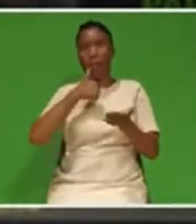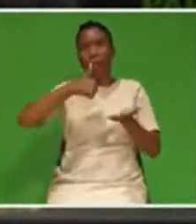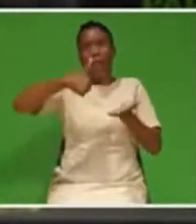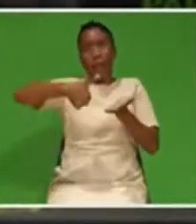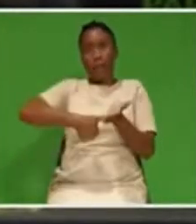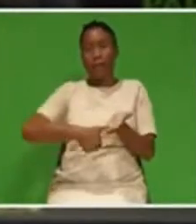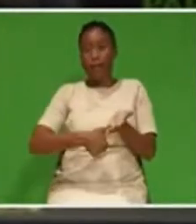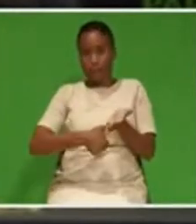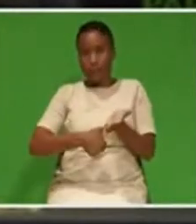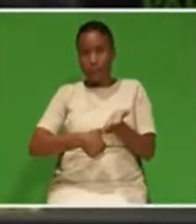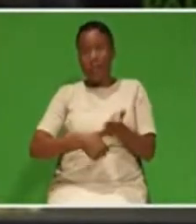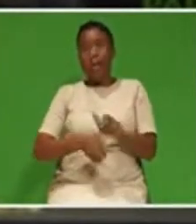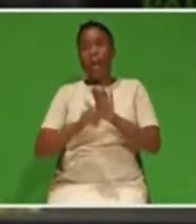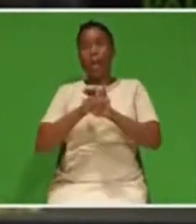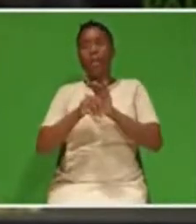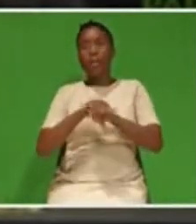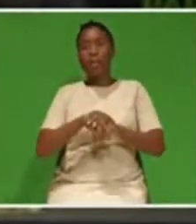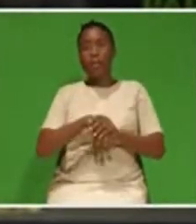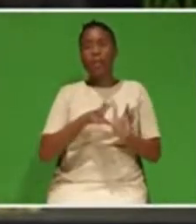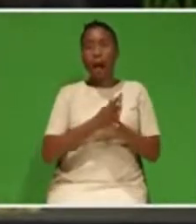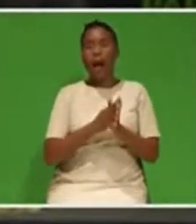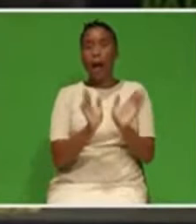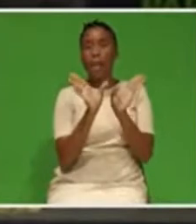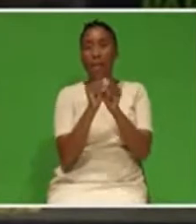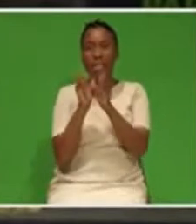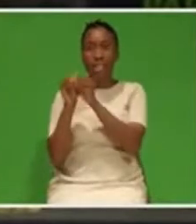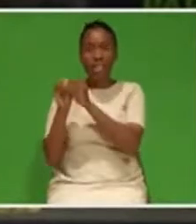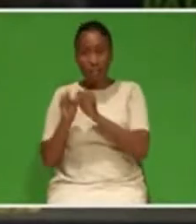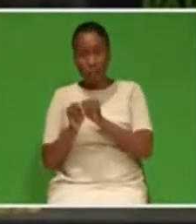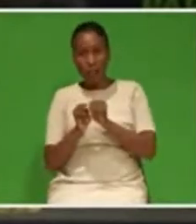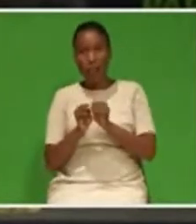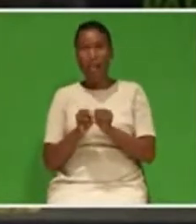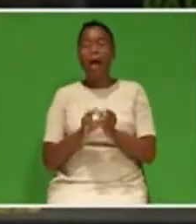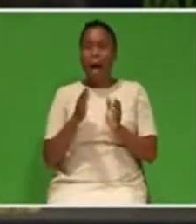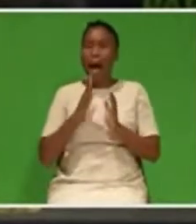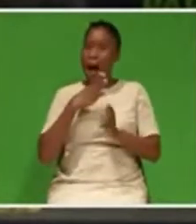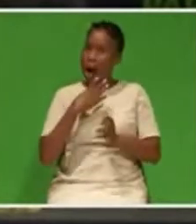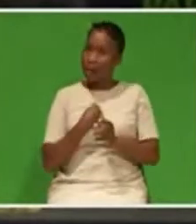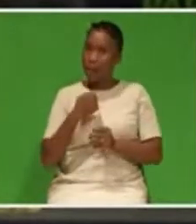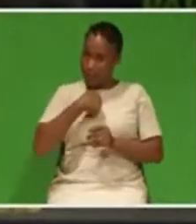media briefings calling for a state of disaster to be declared.